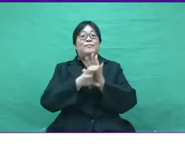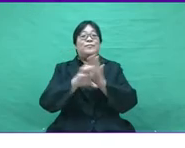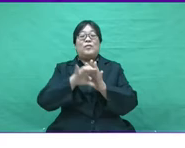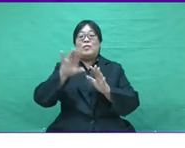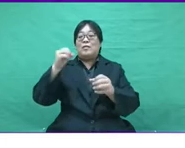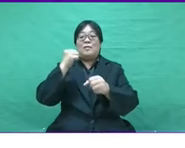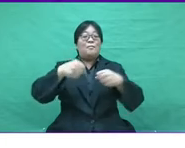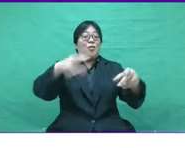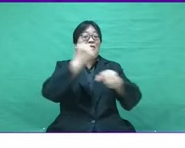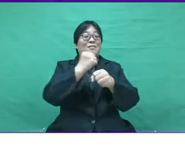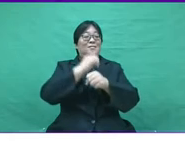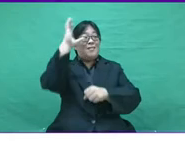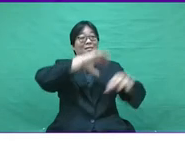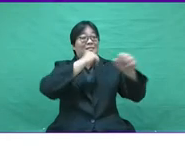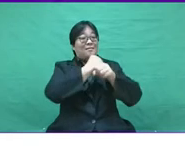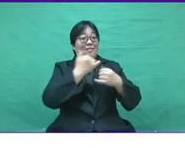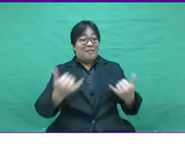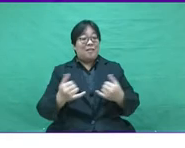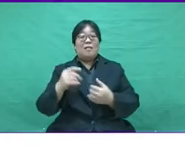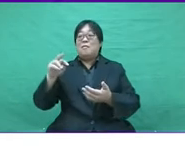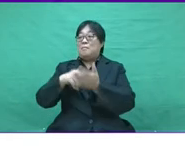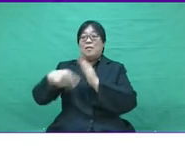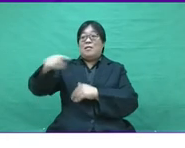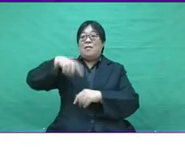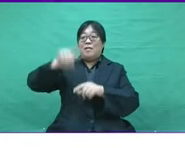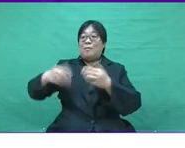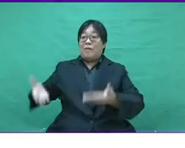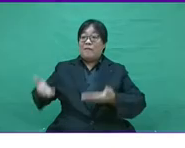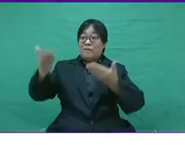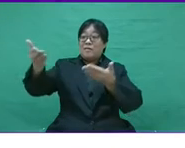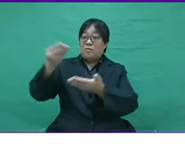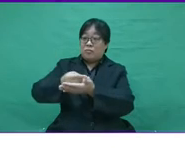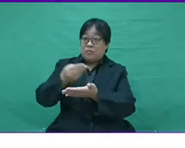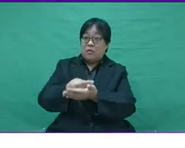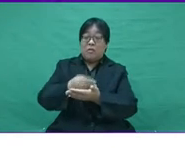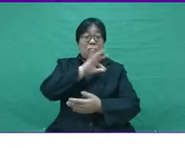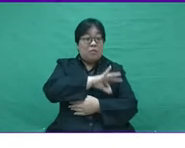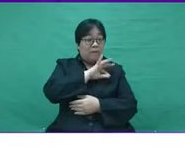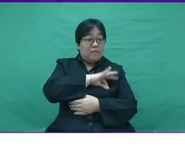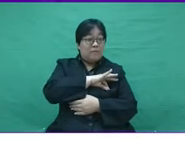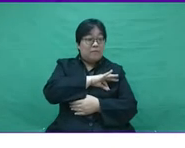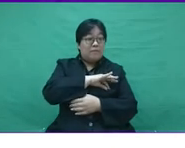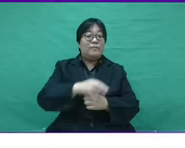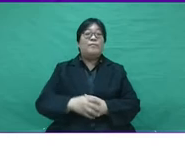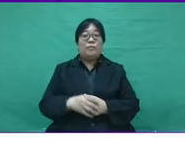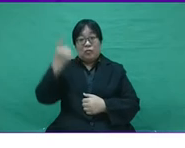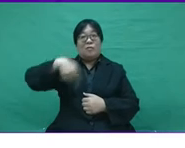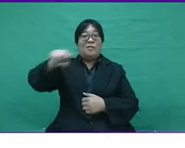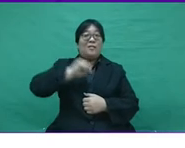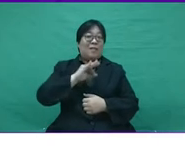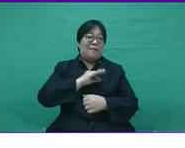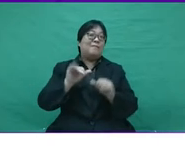job straight recruiting firm say that it does not mean they cannot offer other